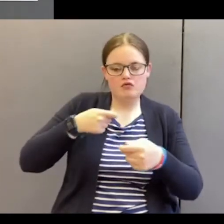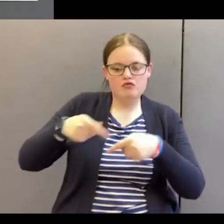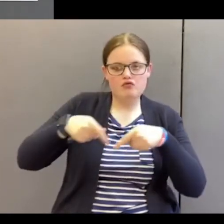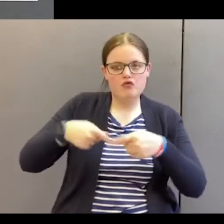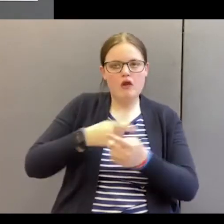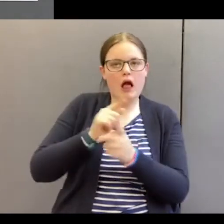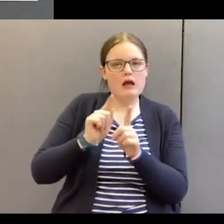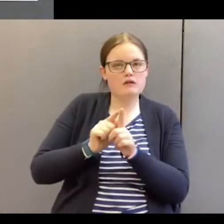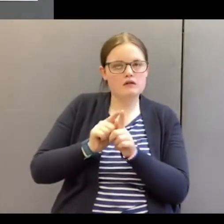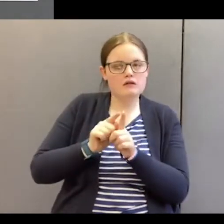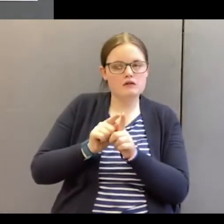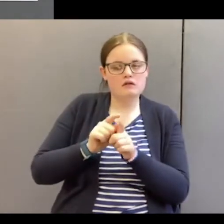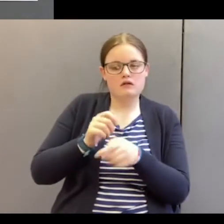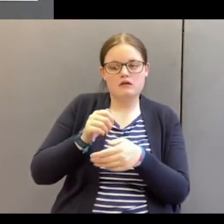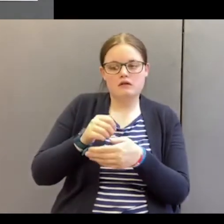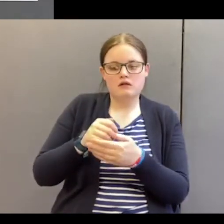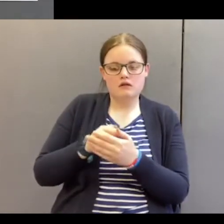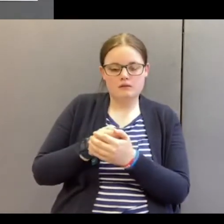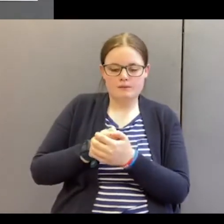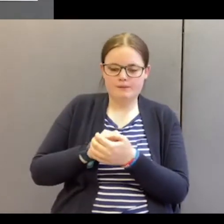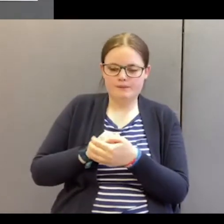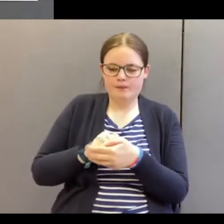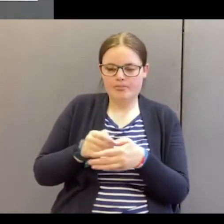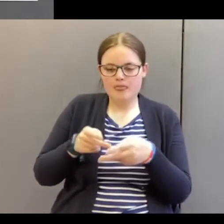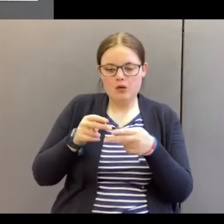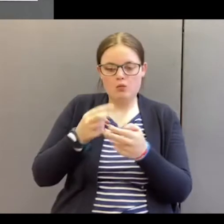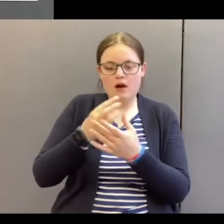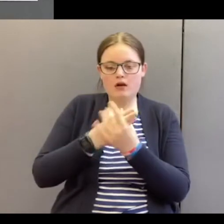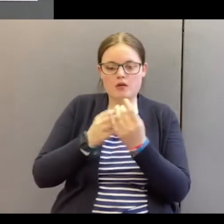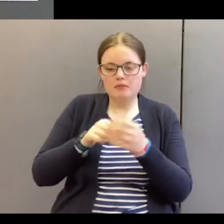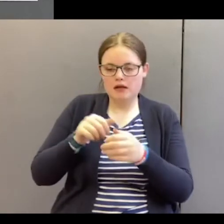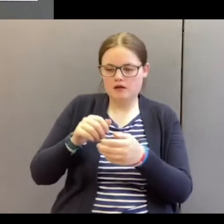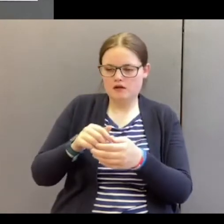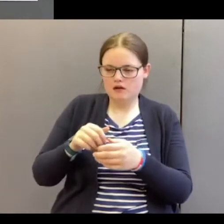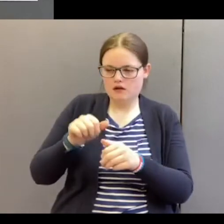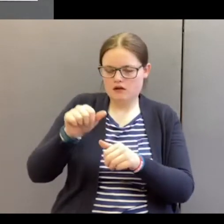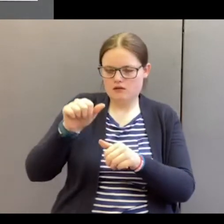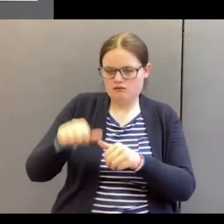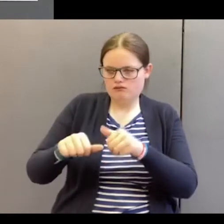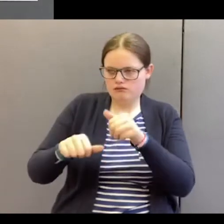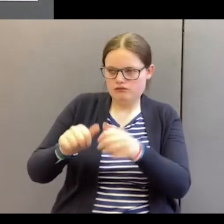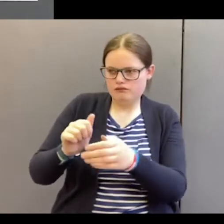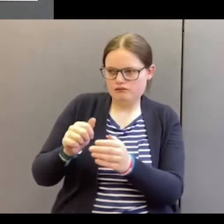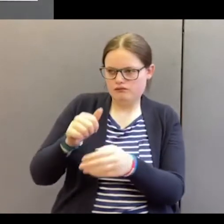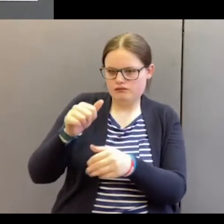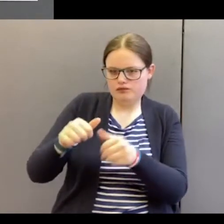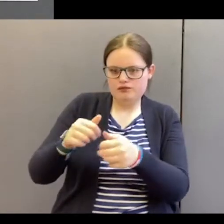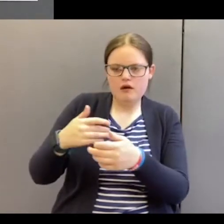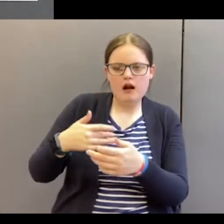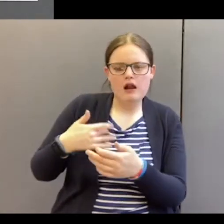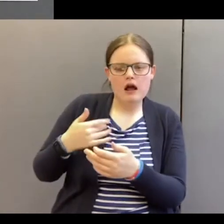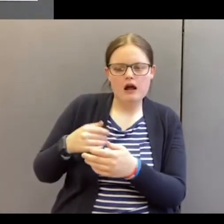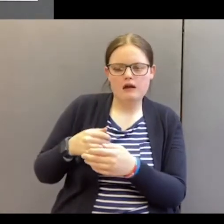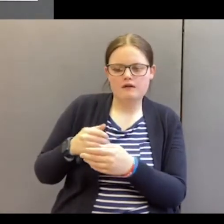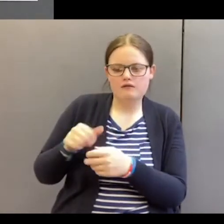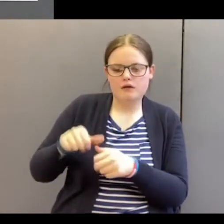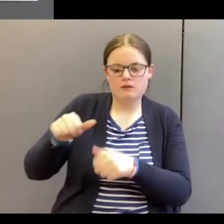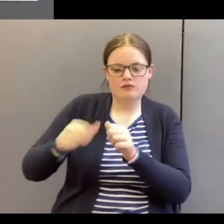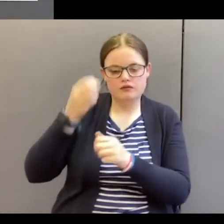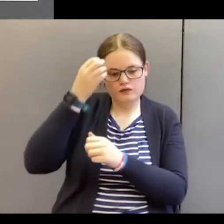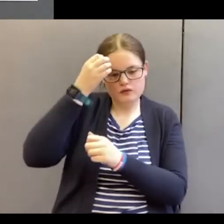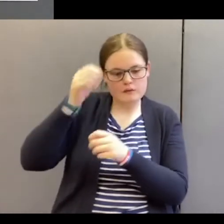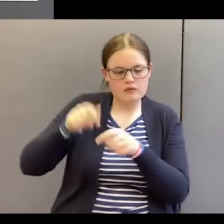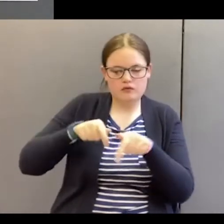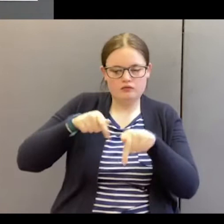In civil society, the way that God has organised life, as he's organised governments and